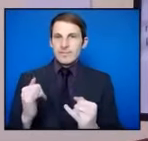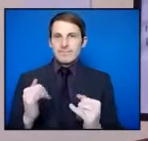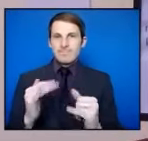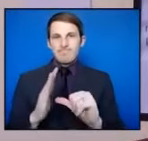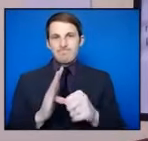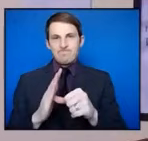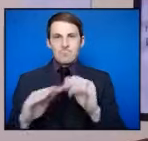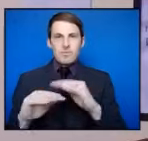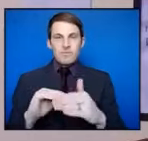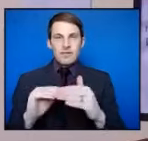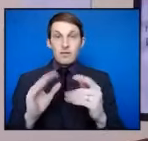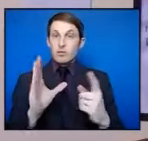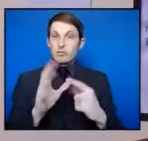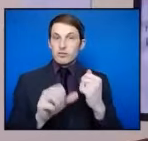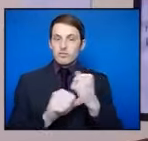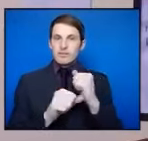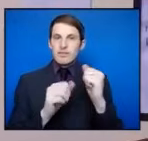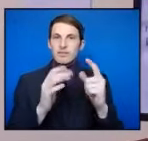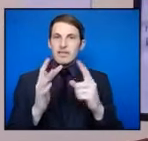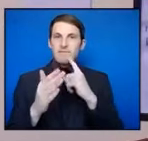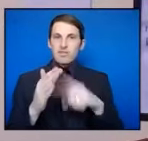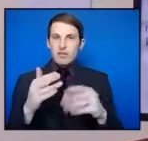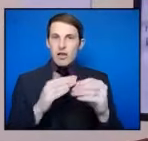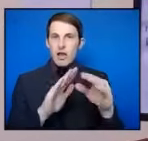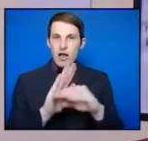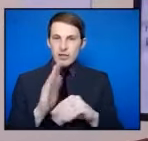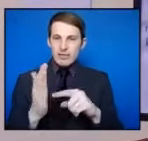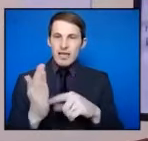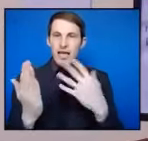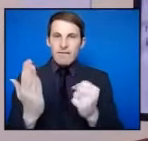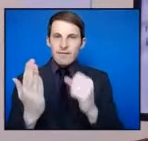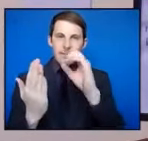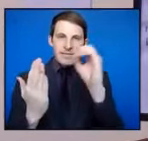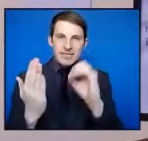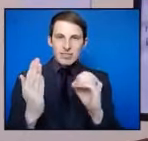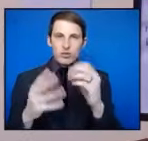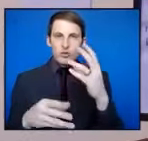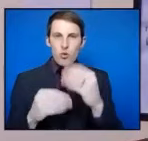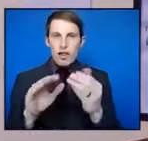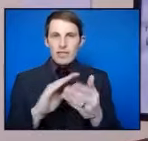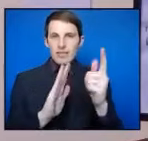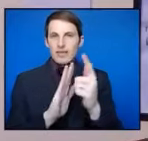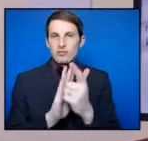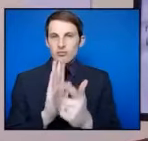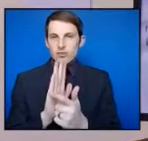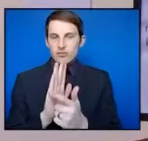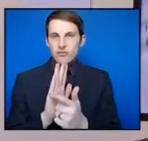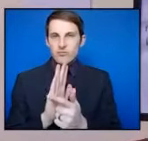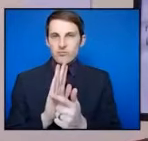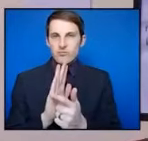the attorneys' infringement guidelines, set out the percentage total under the legislation that can actually be